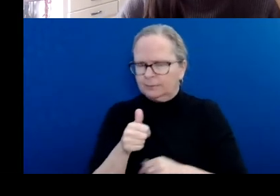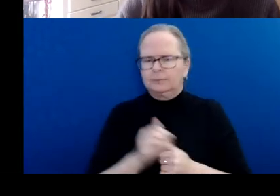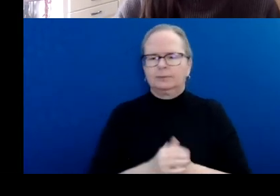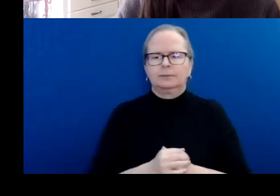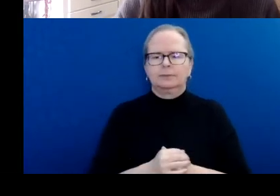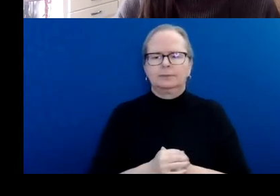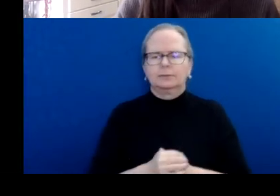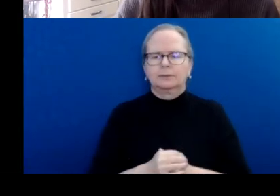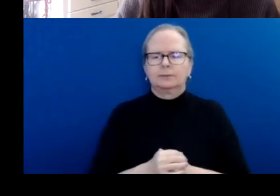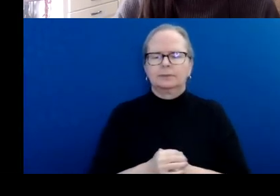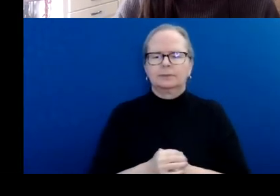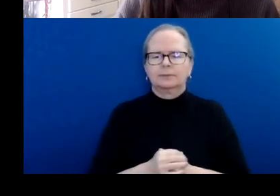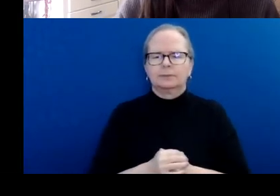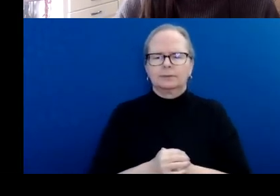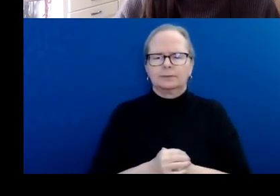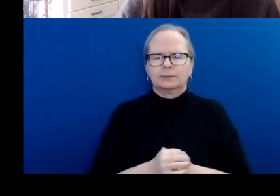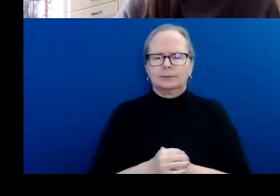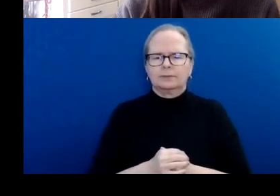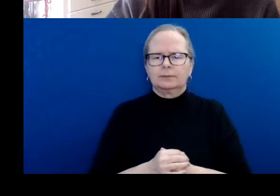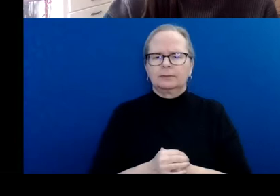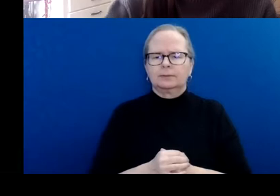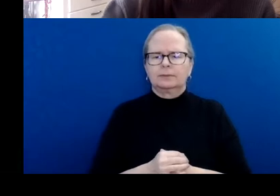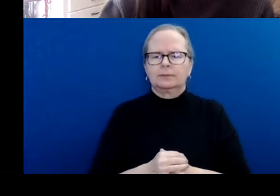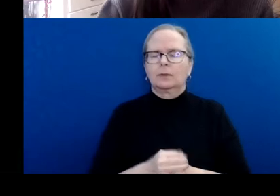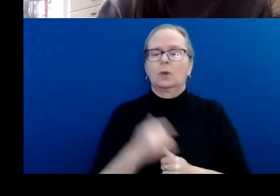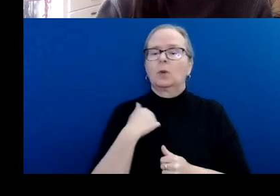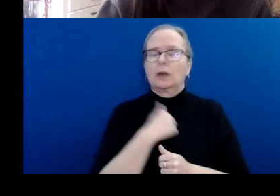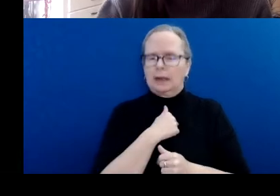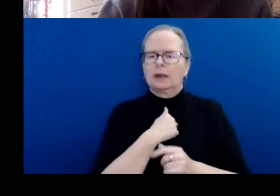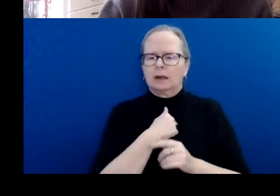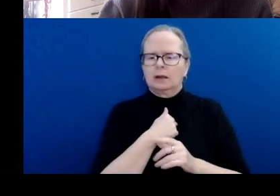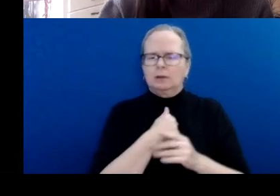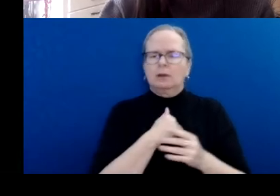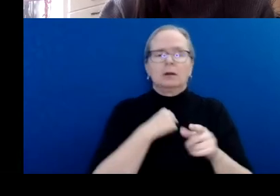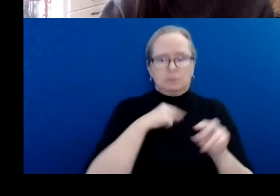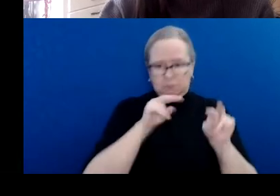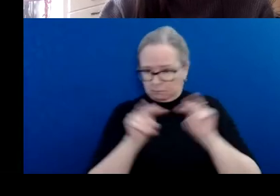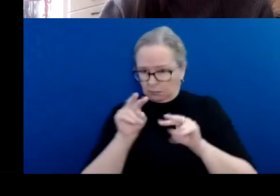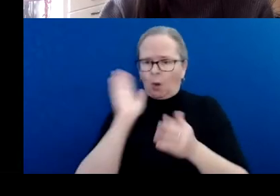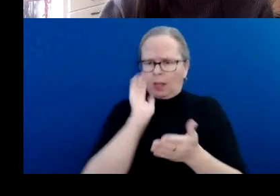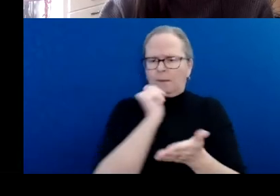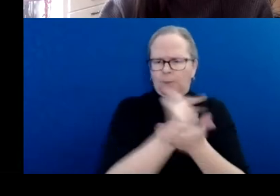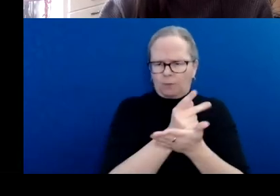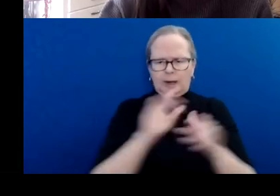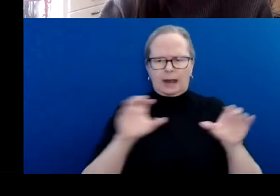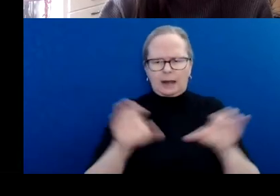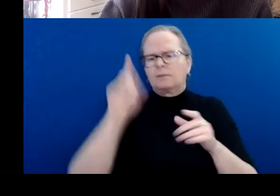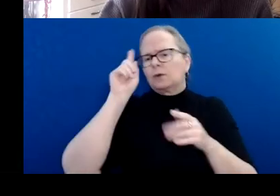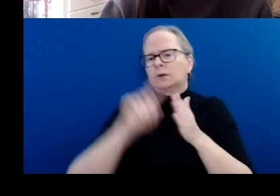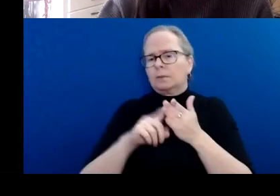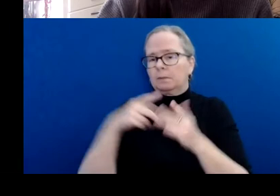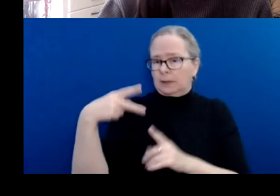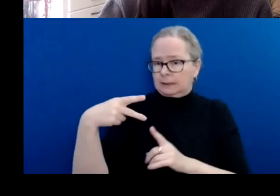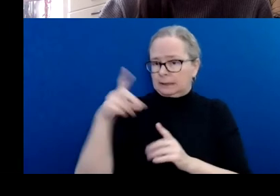Eligible activities may include professional development or artistic skill development